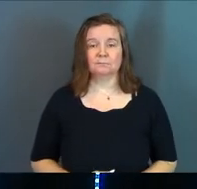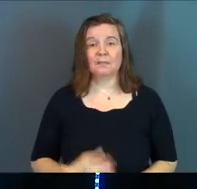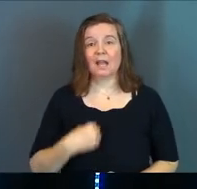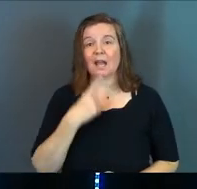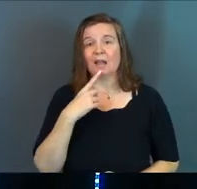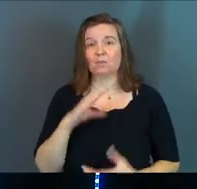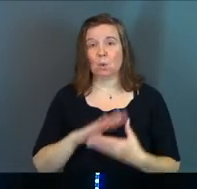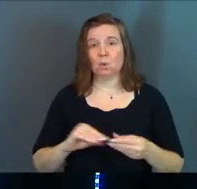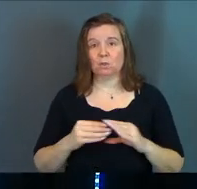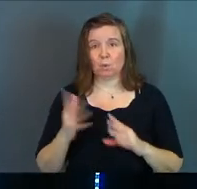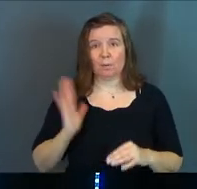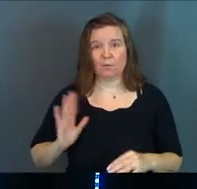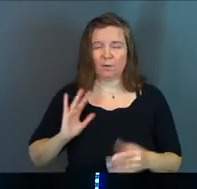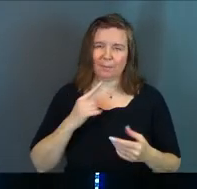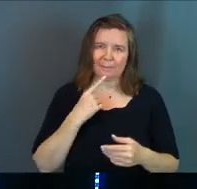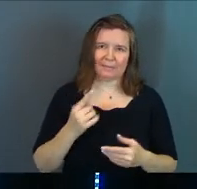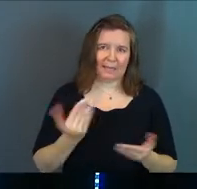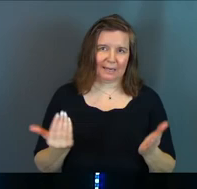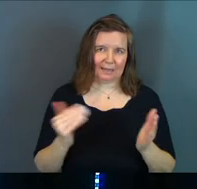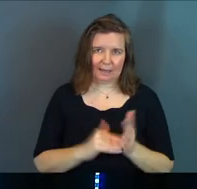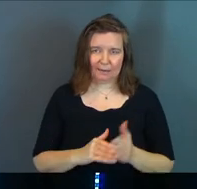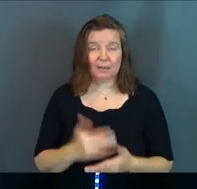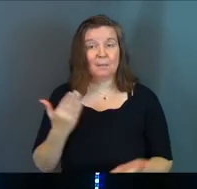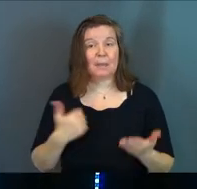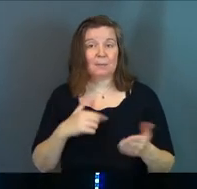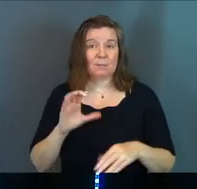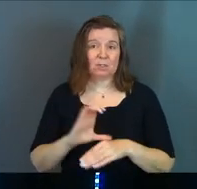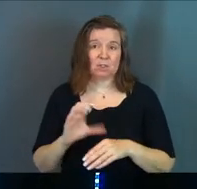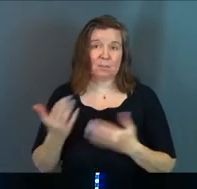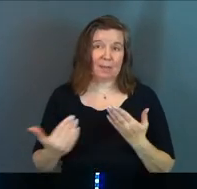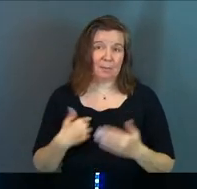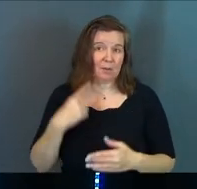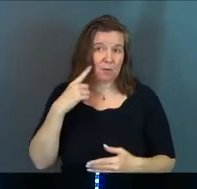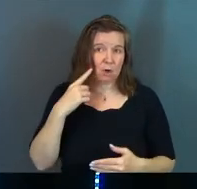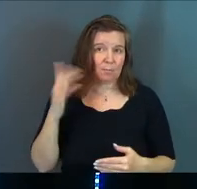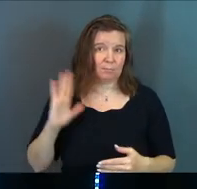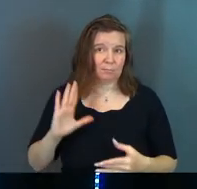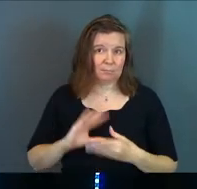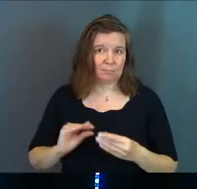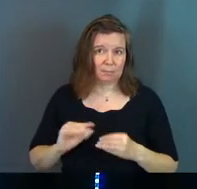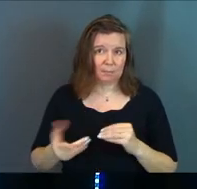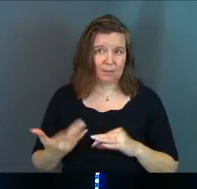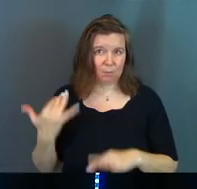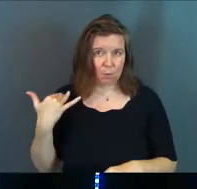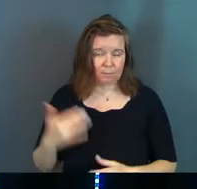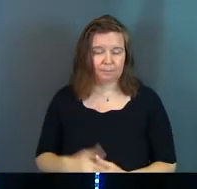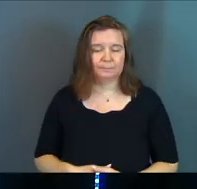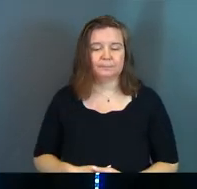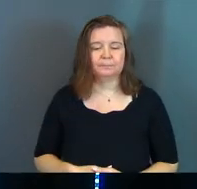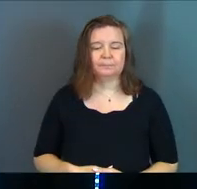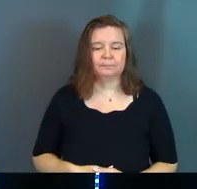I've told this story before. I'm to tell it again. Maybe you've been at this church. Maybe you've heard me talk about this before.